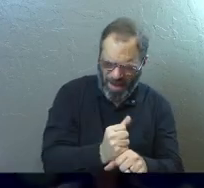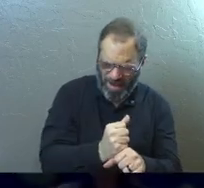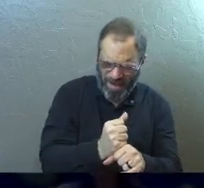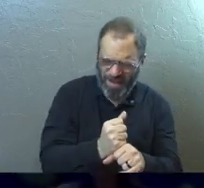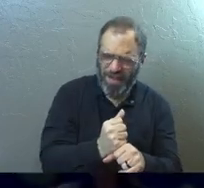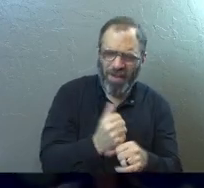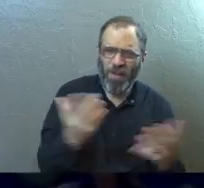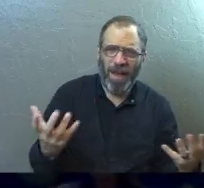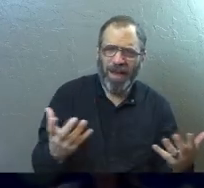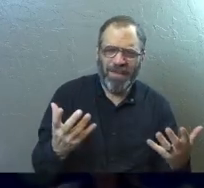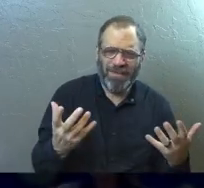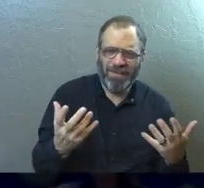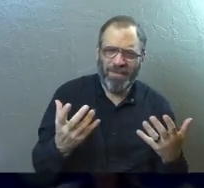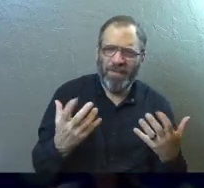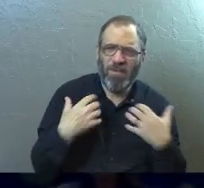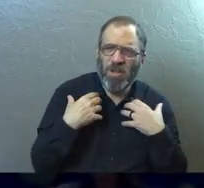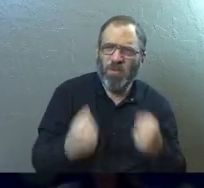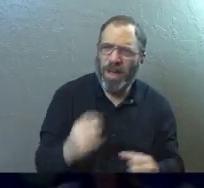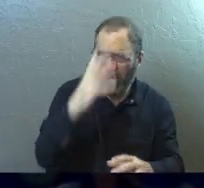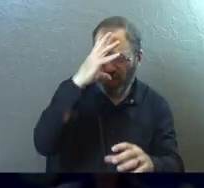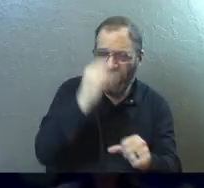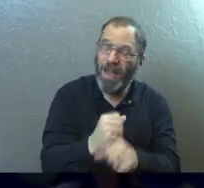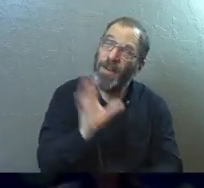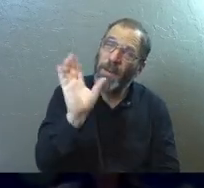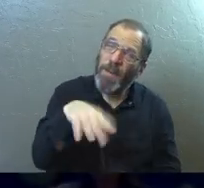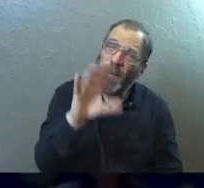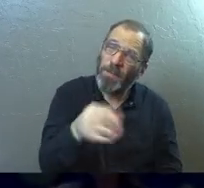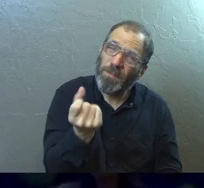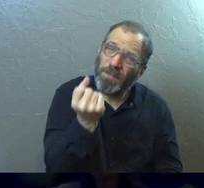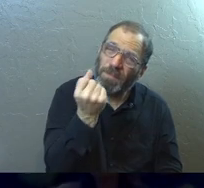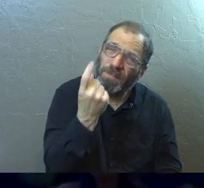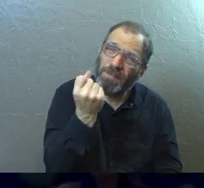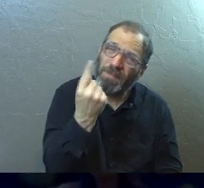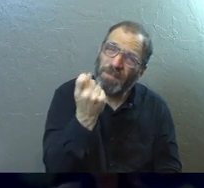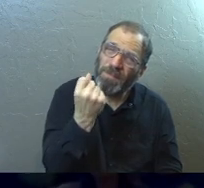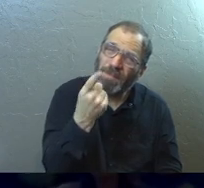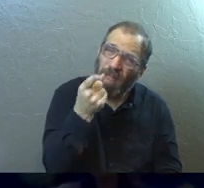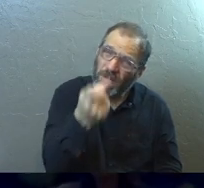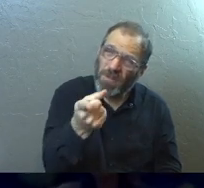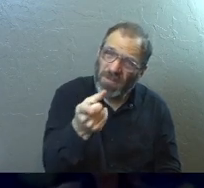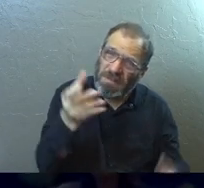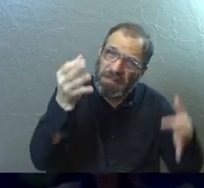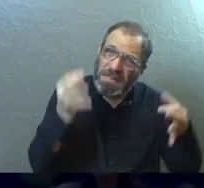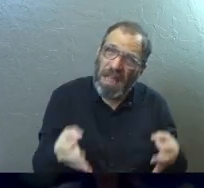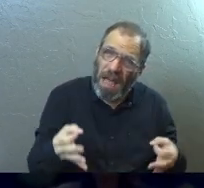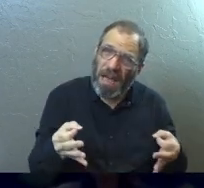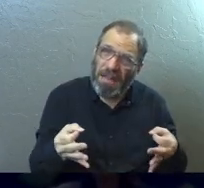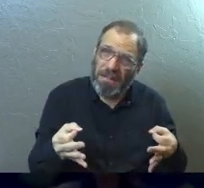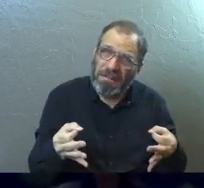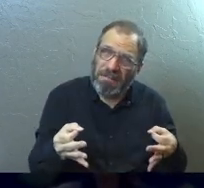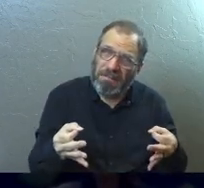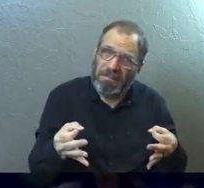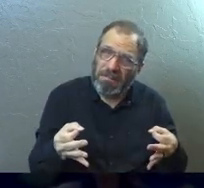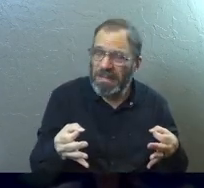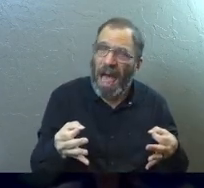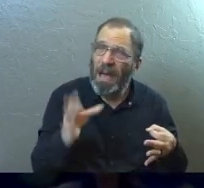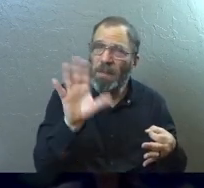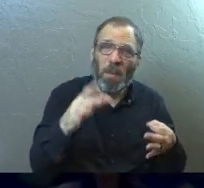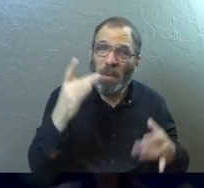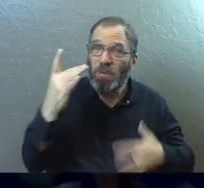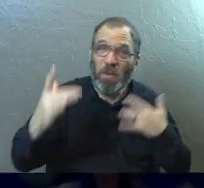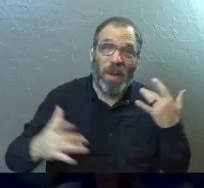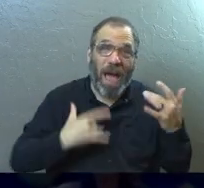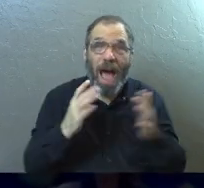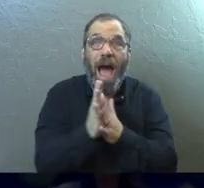How strong was your faith? Did you, actually understand at all what you were deciding about? Like when you got so